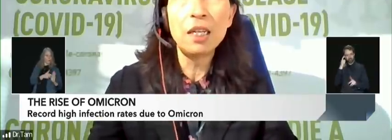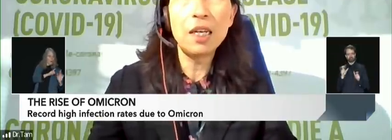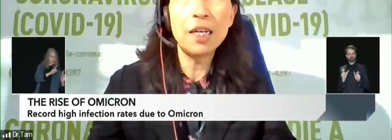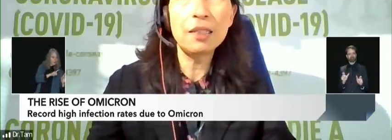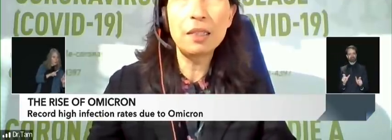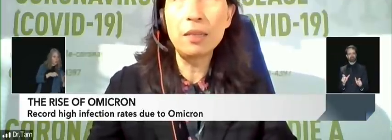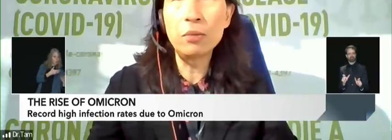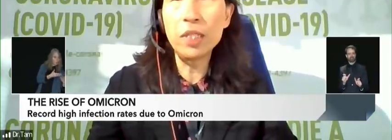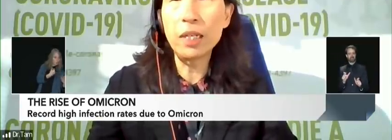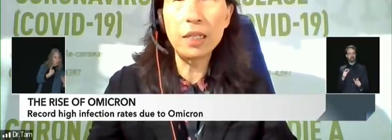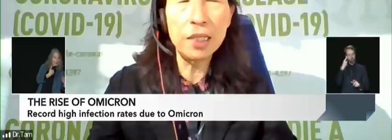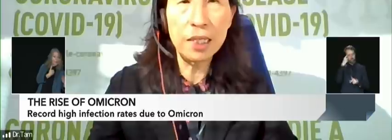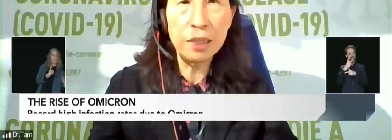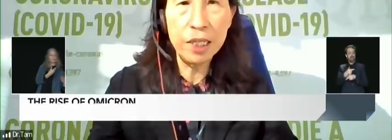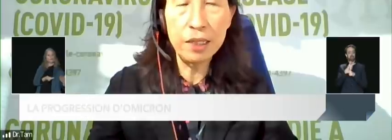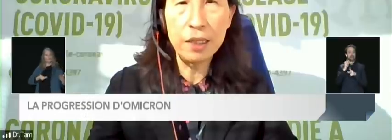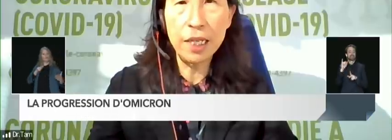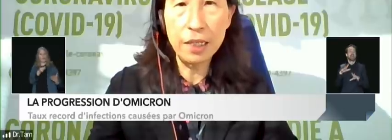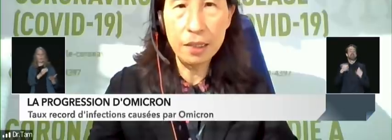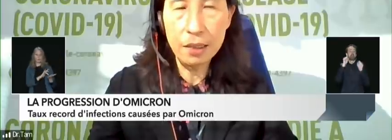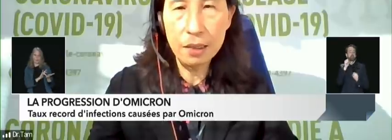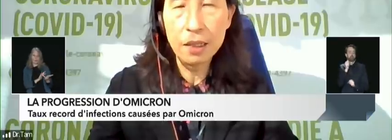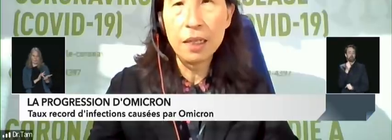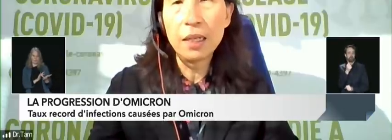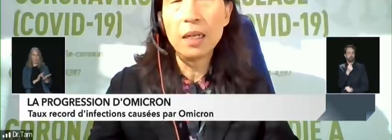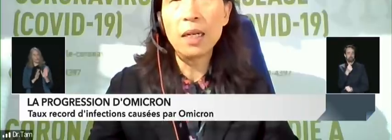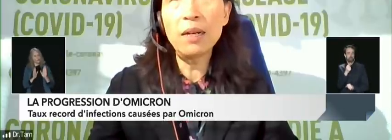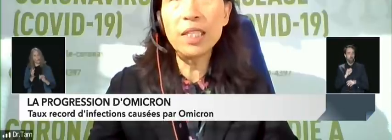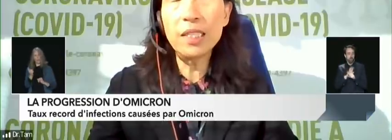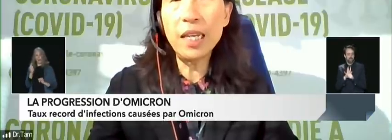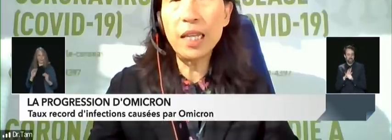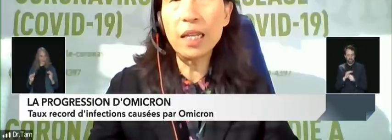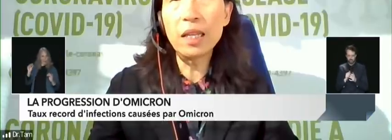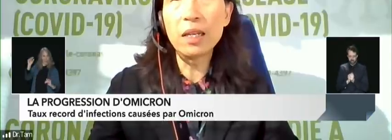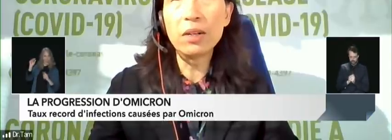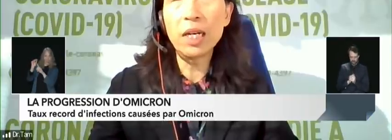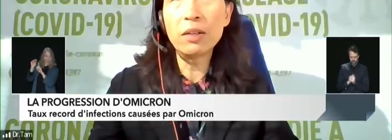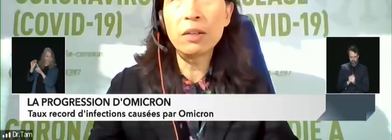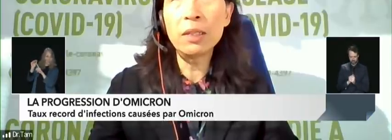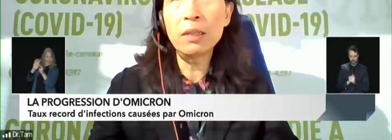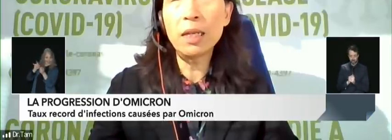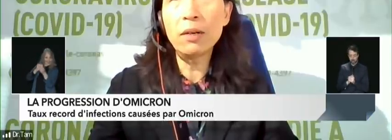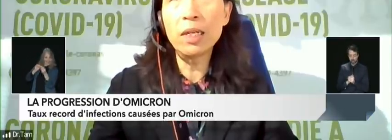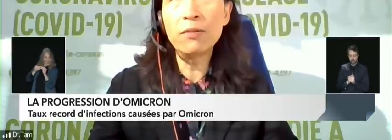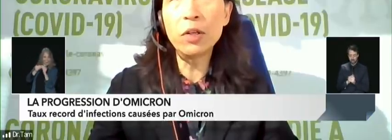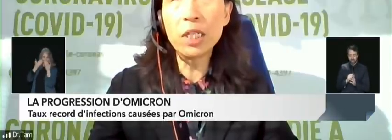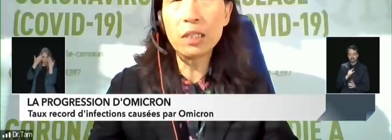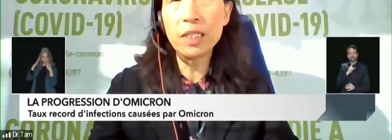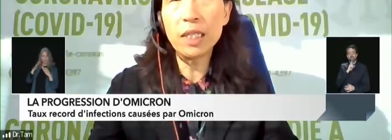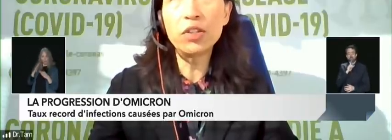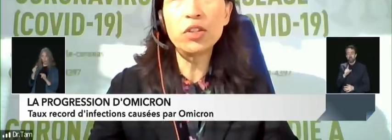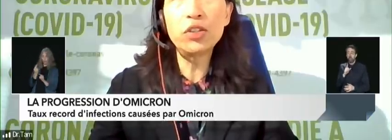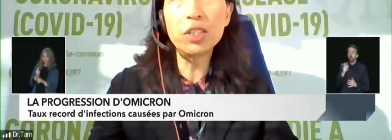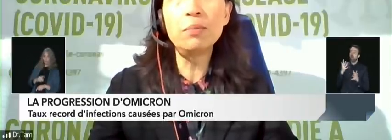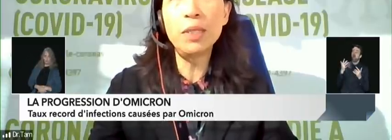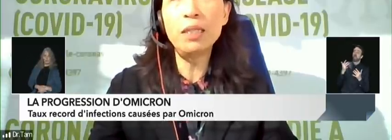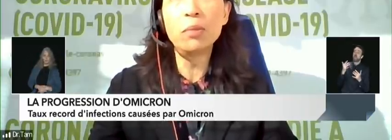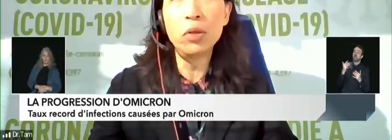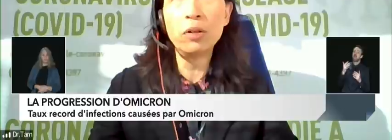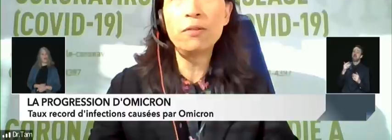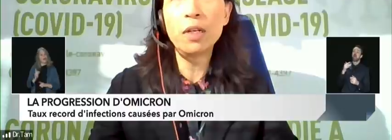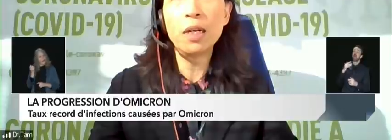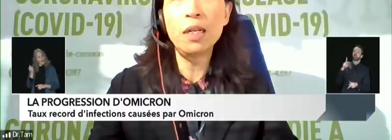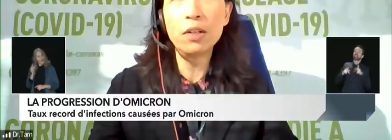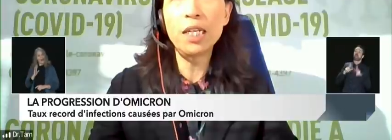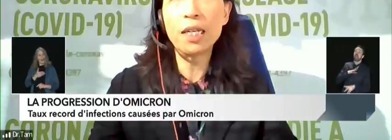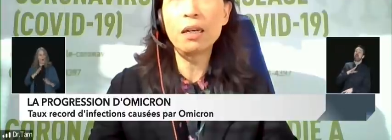that we underestimate the cases having said that though our focus of attention should be